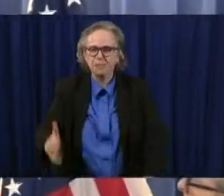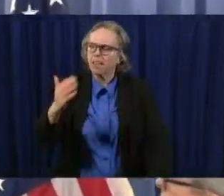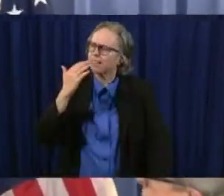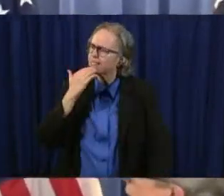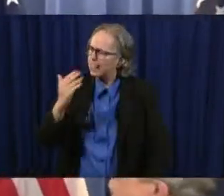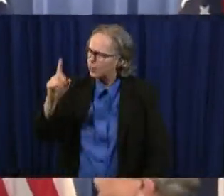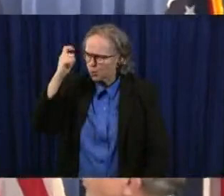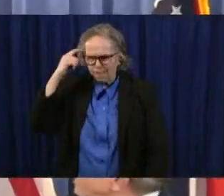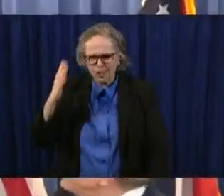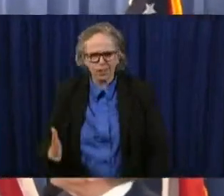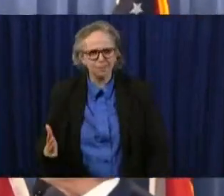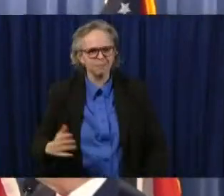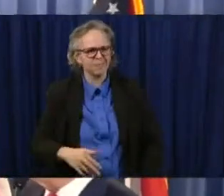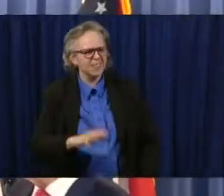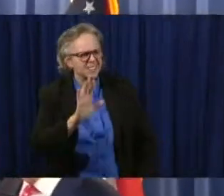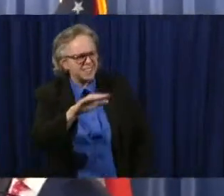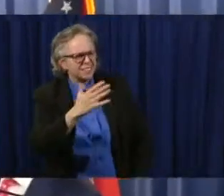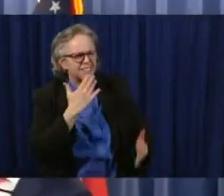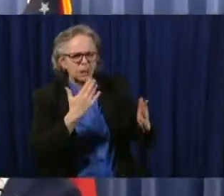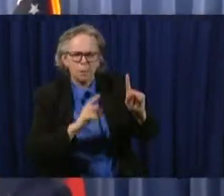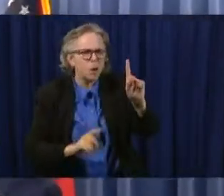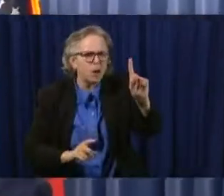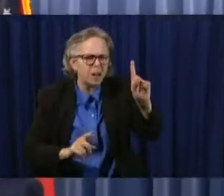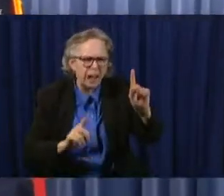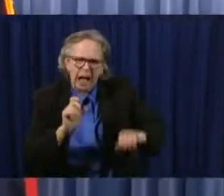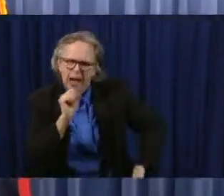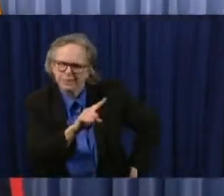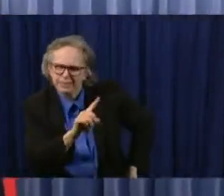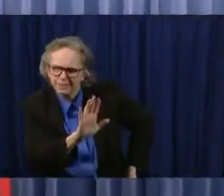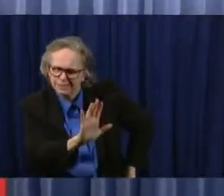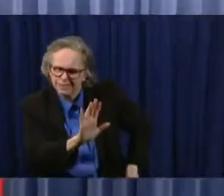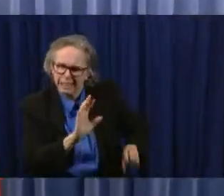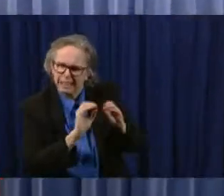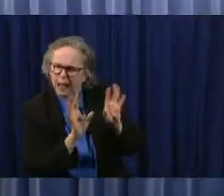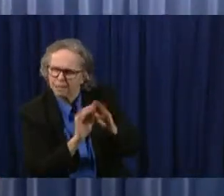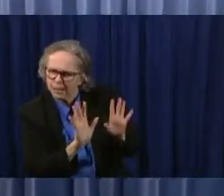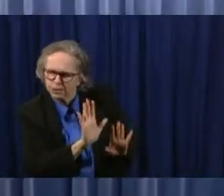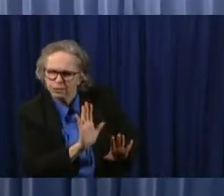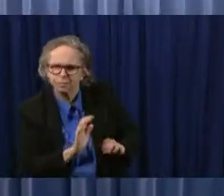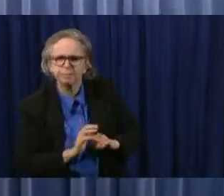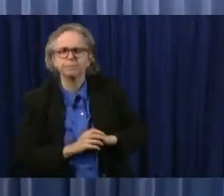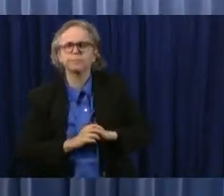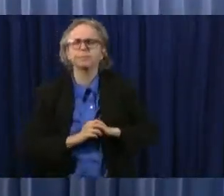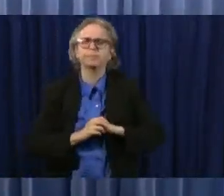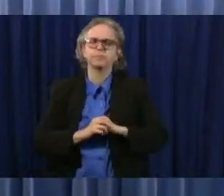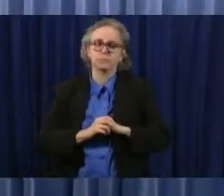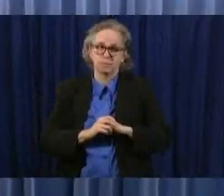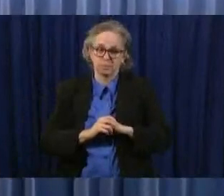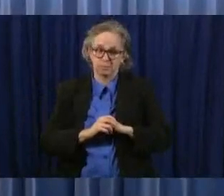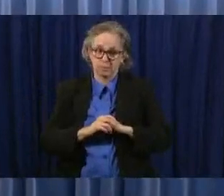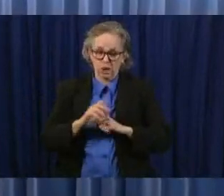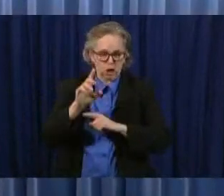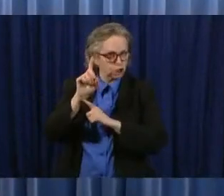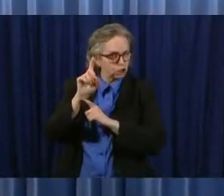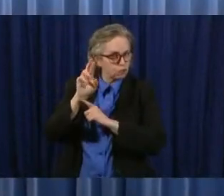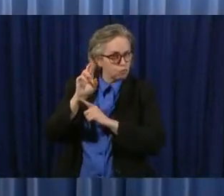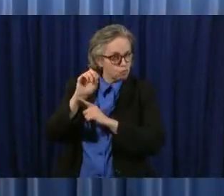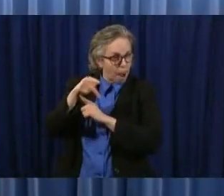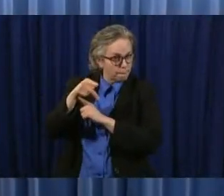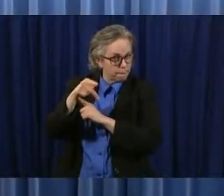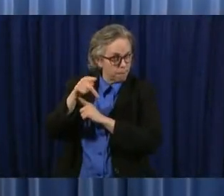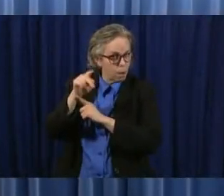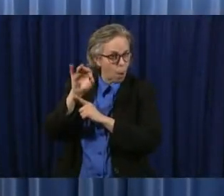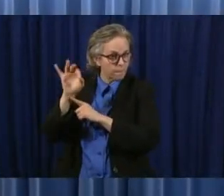very much let me just ask a question uh for for clarification for everyone the the drop box uh at the board of